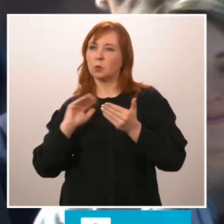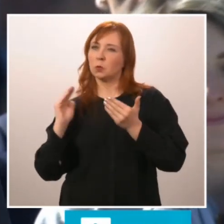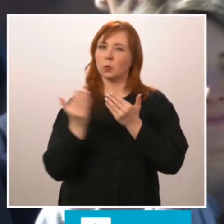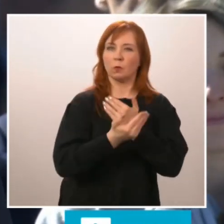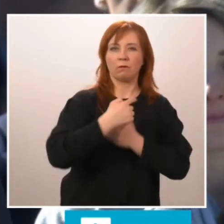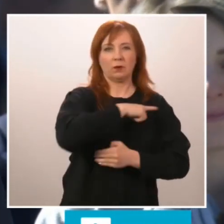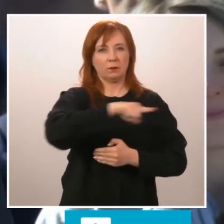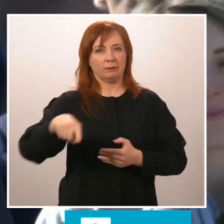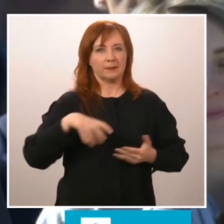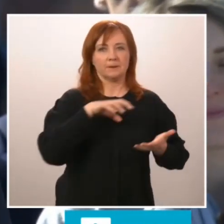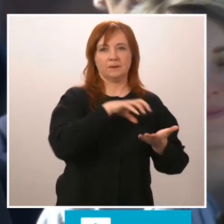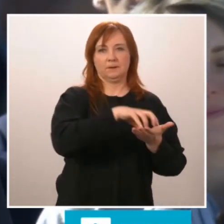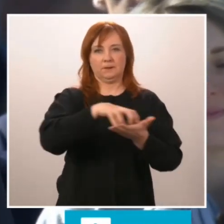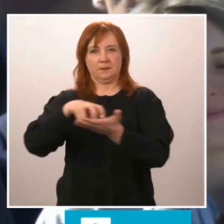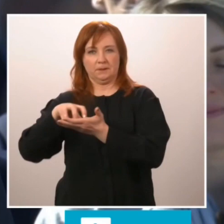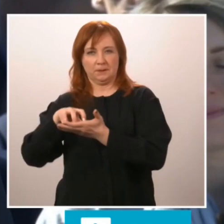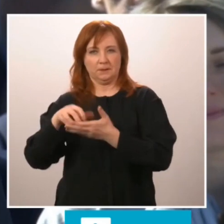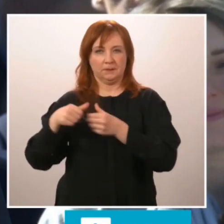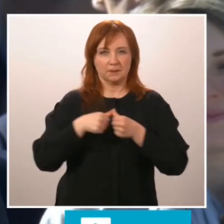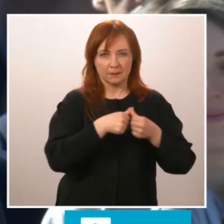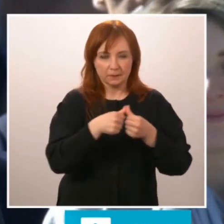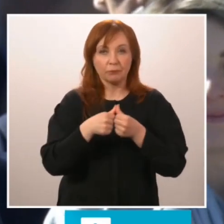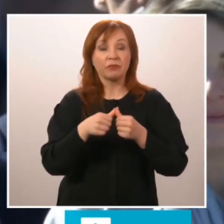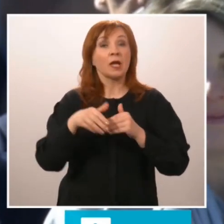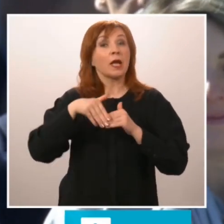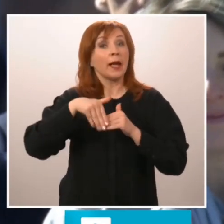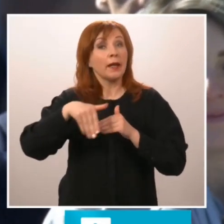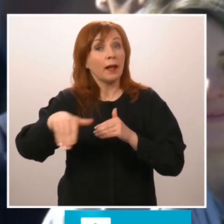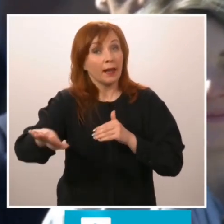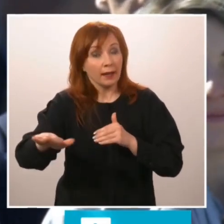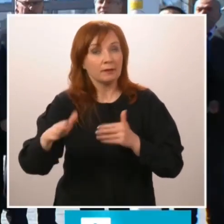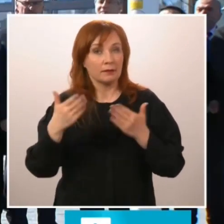and it continues to do so today.